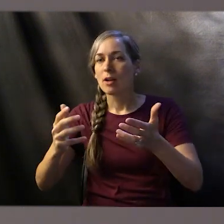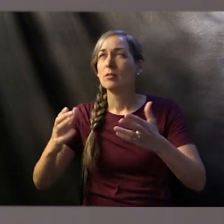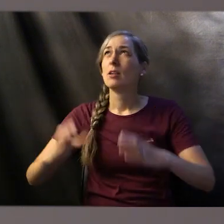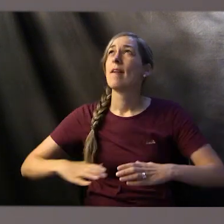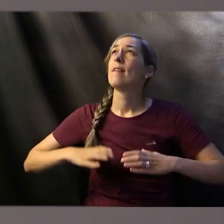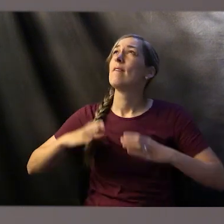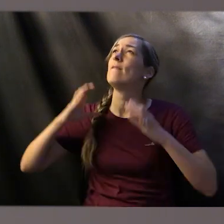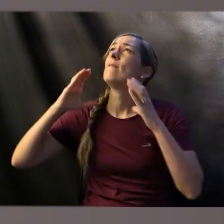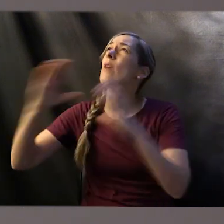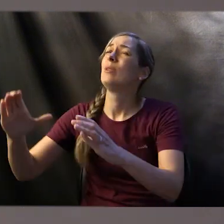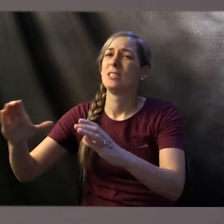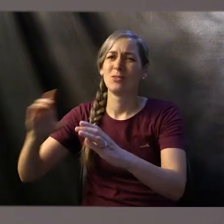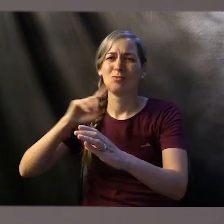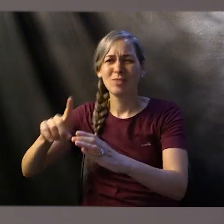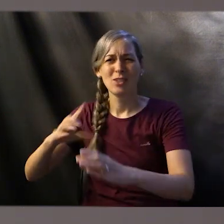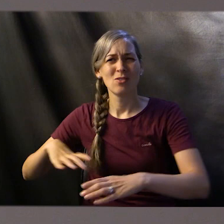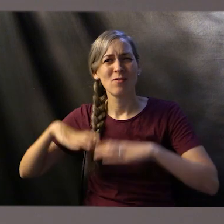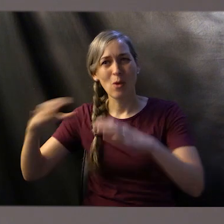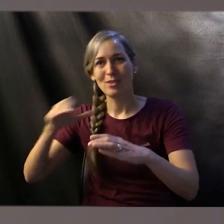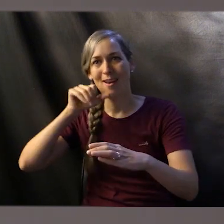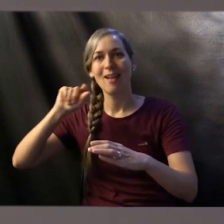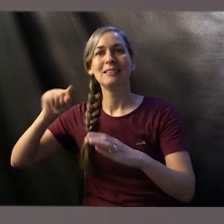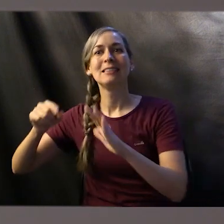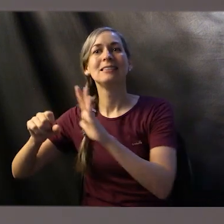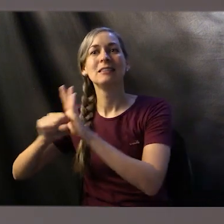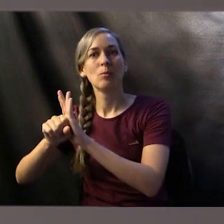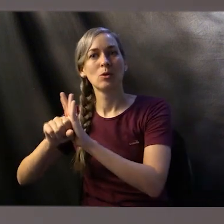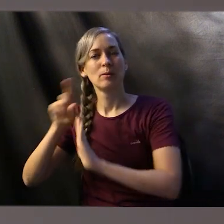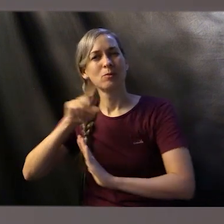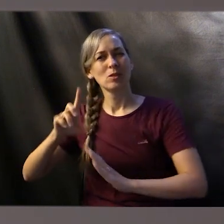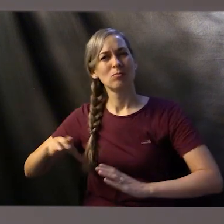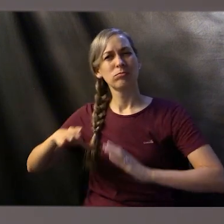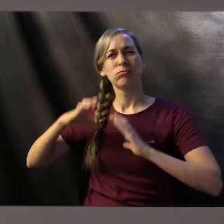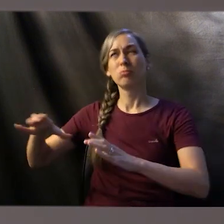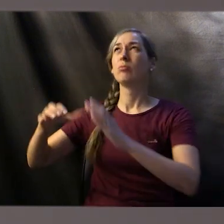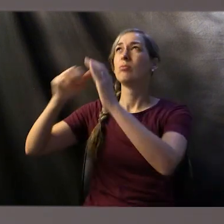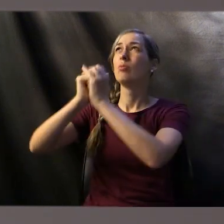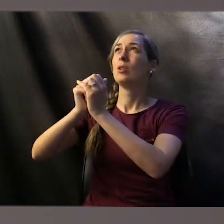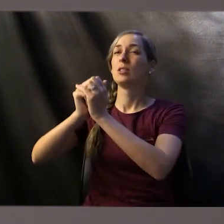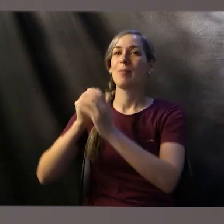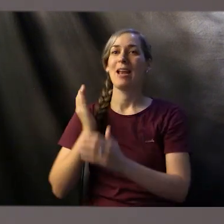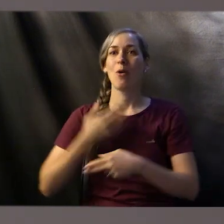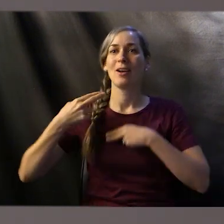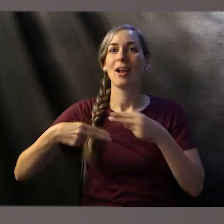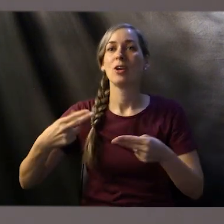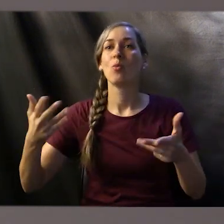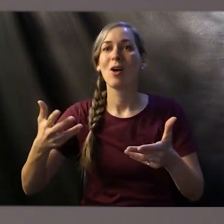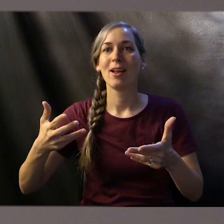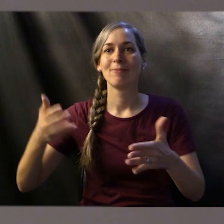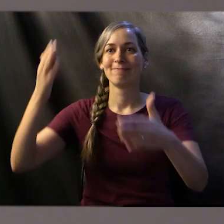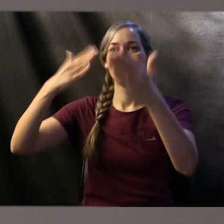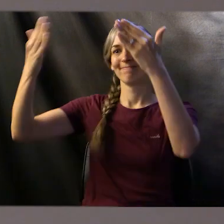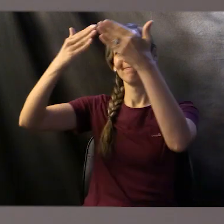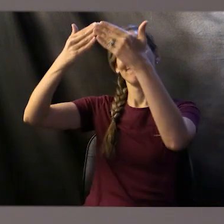symbols. and our inheritance is also a place with the Lord in heaven. My charge then